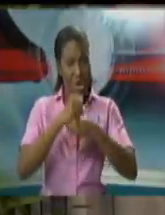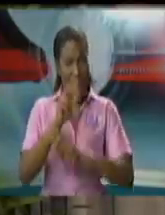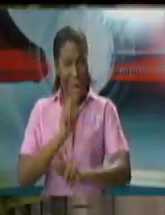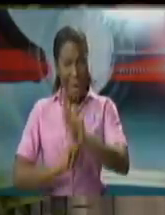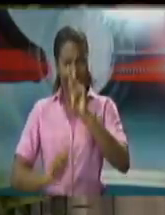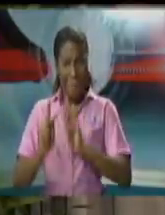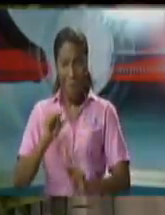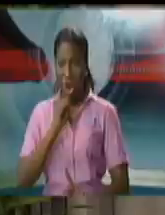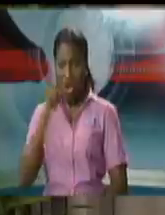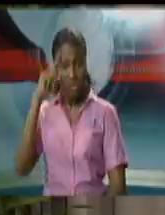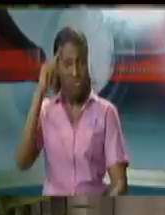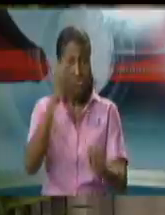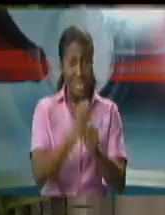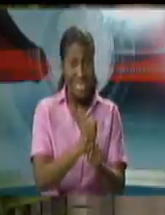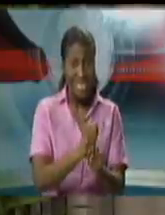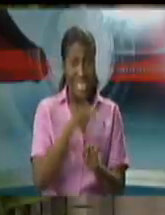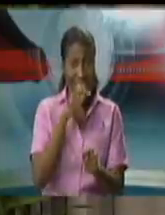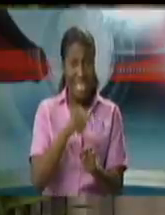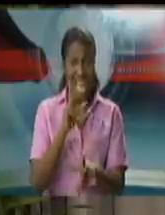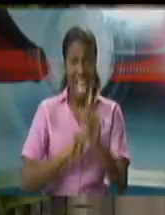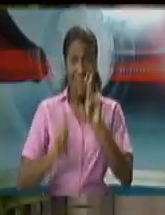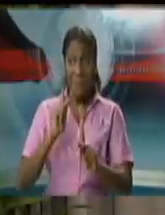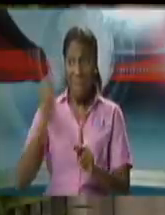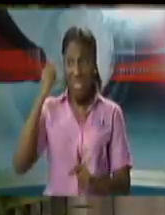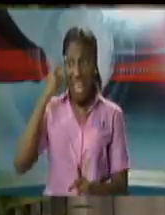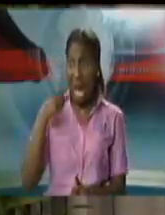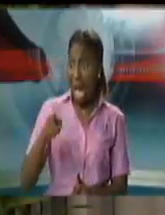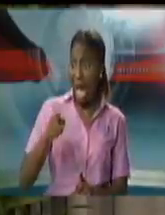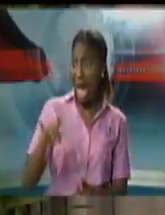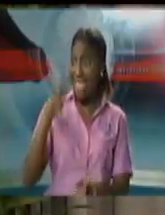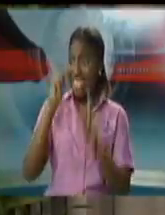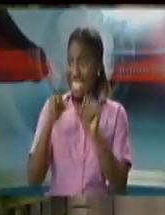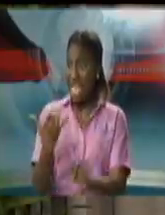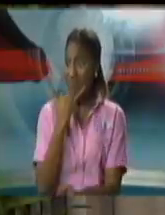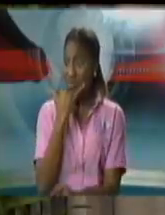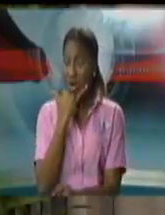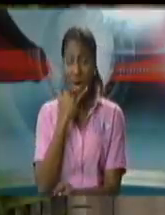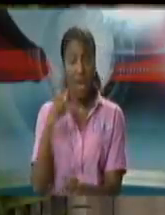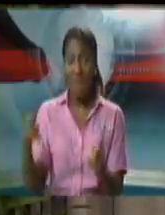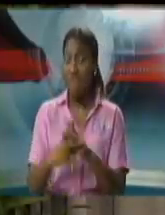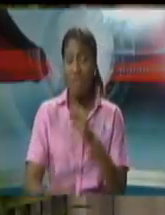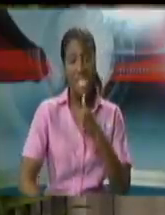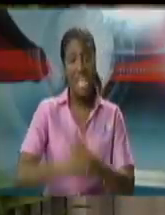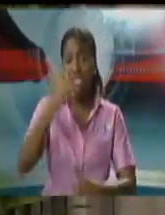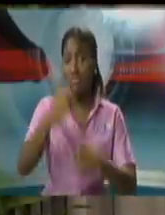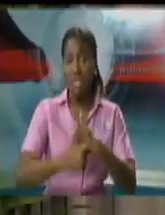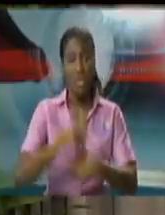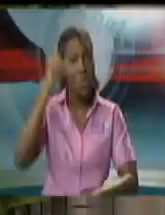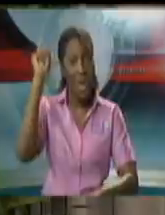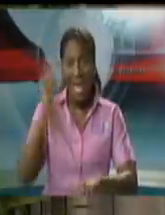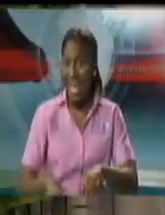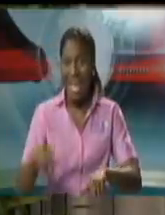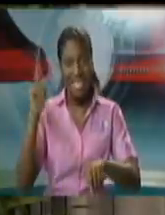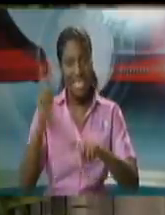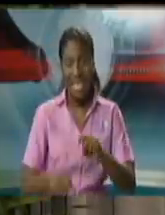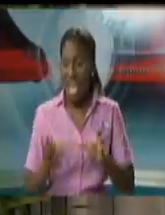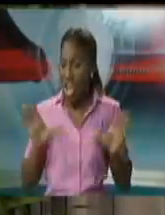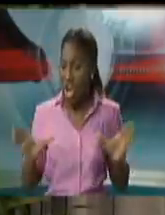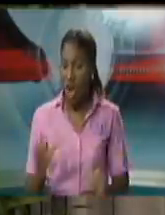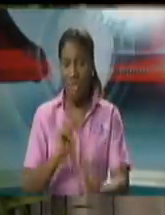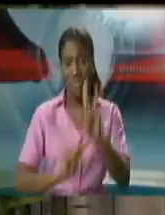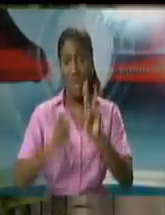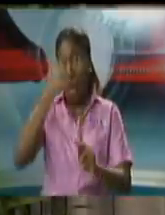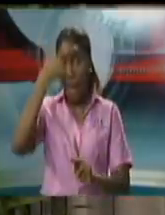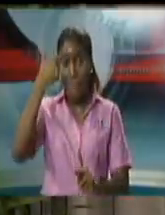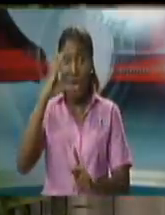Trinidad and Tobago and the psyche of our population, but for the entire Caribbean because CARFA does the testing for